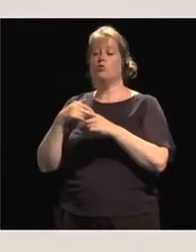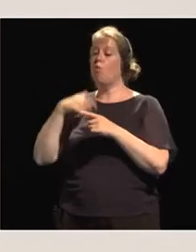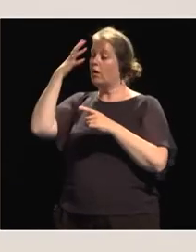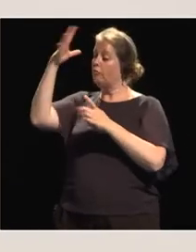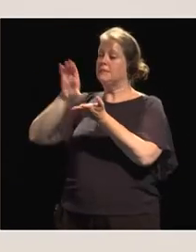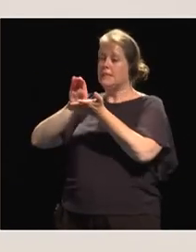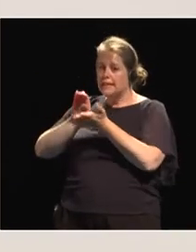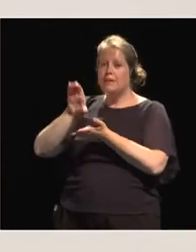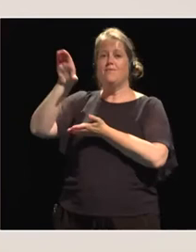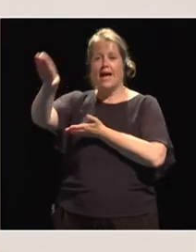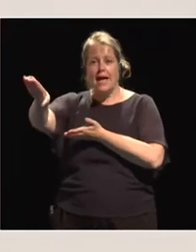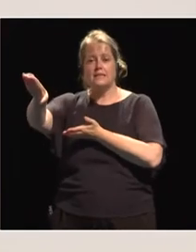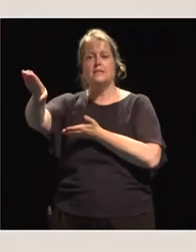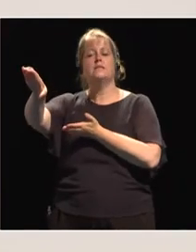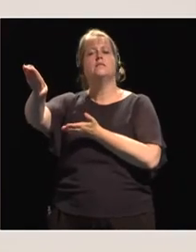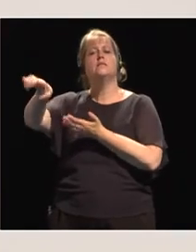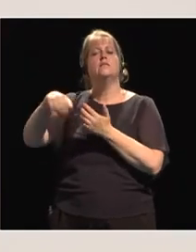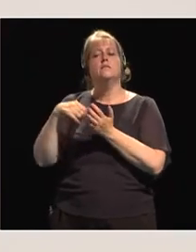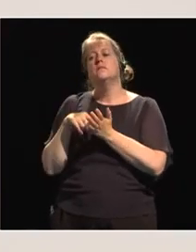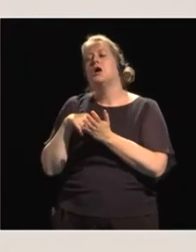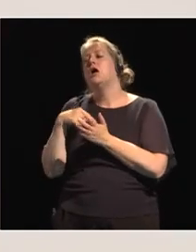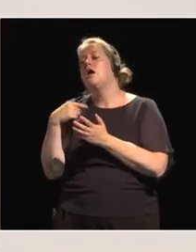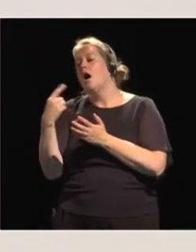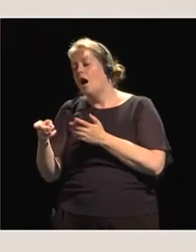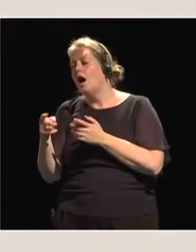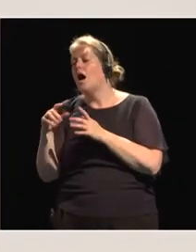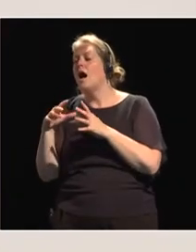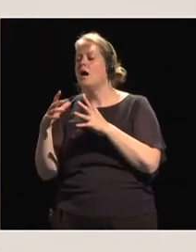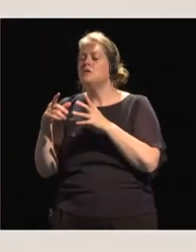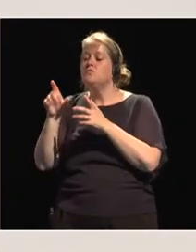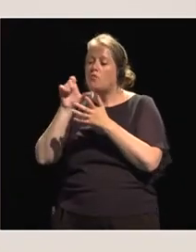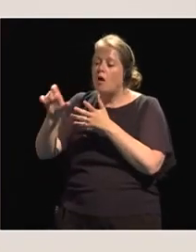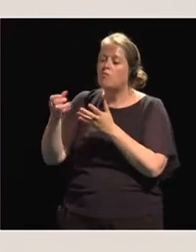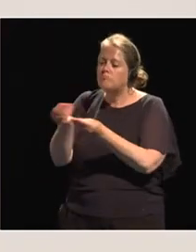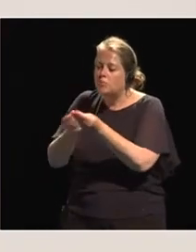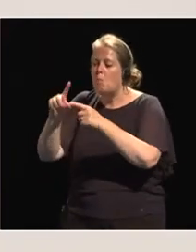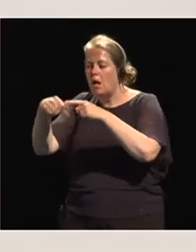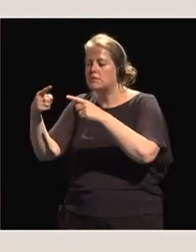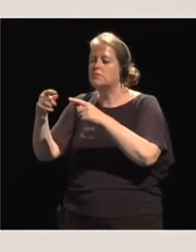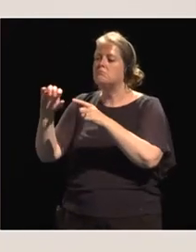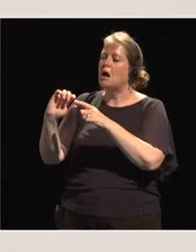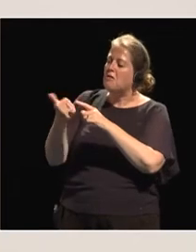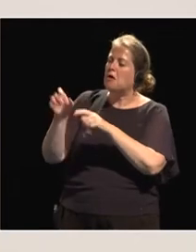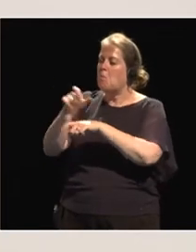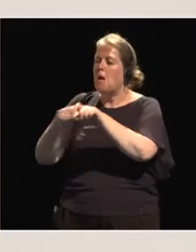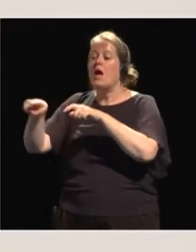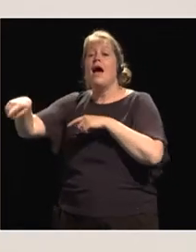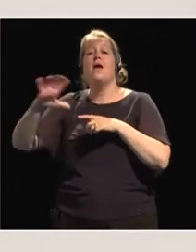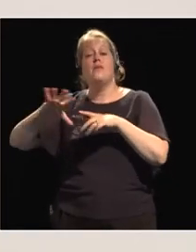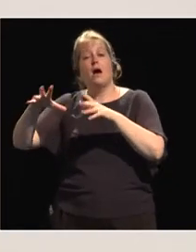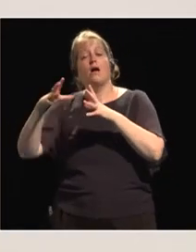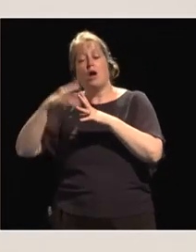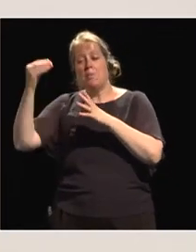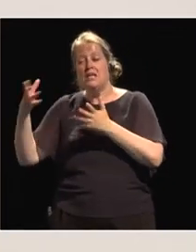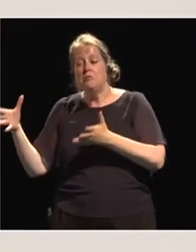for logistics and also other necessities. And the company move in, just manufacturing.